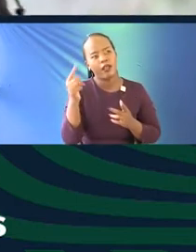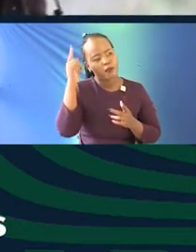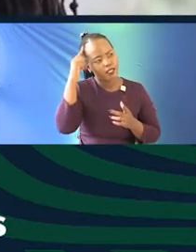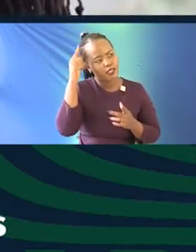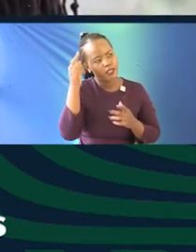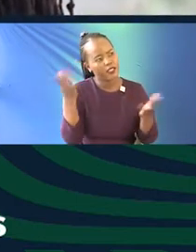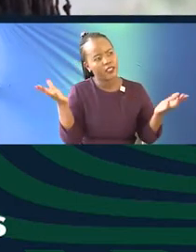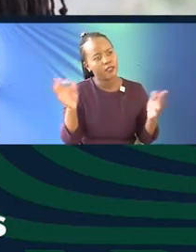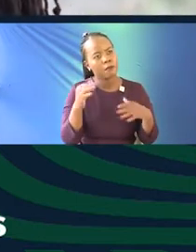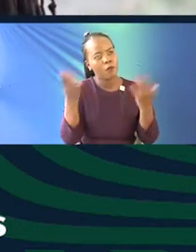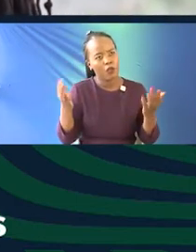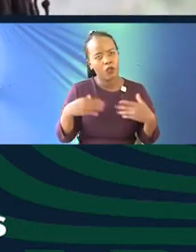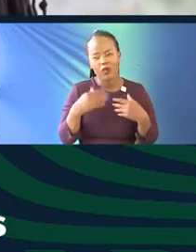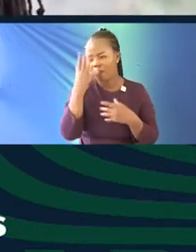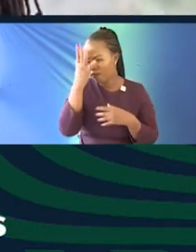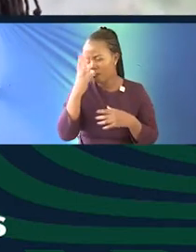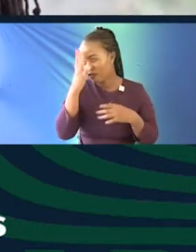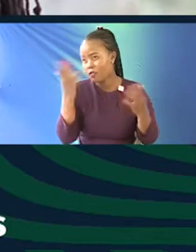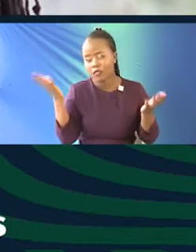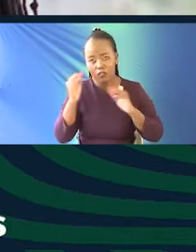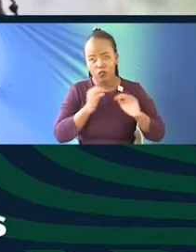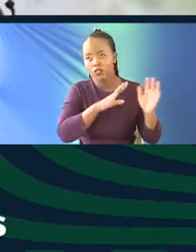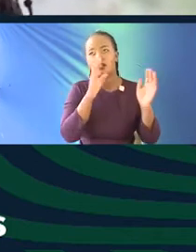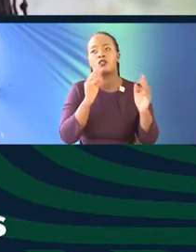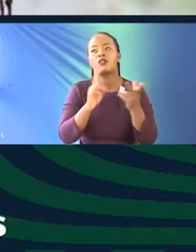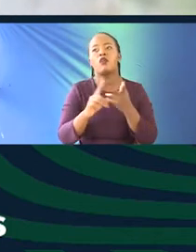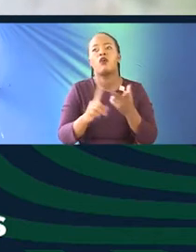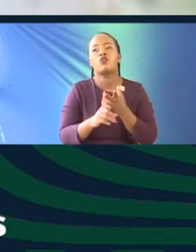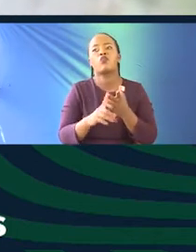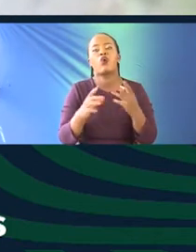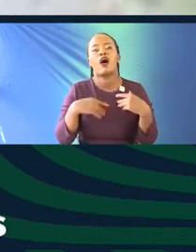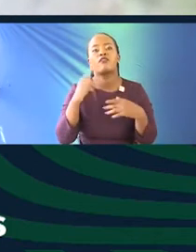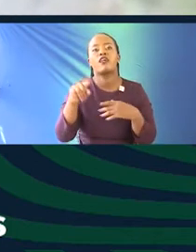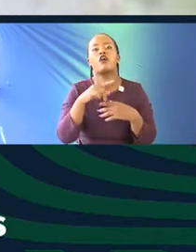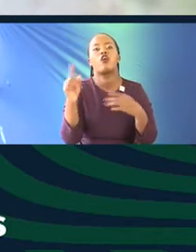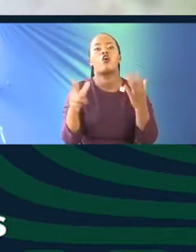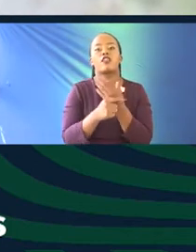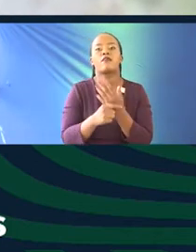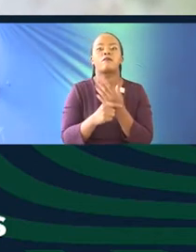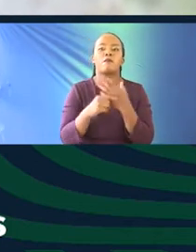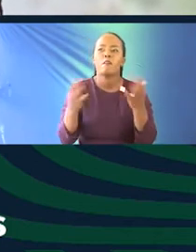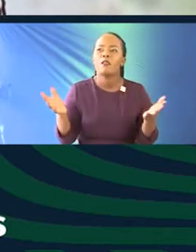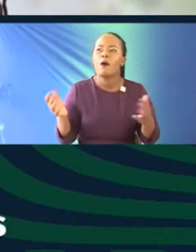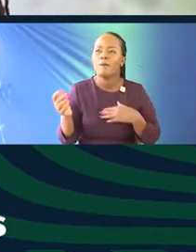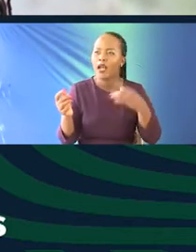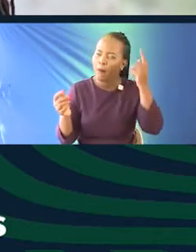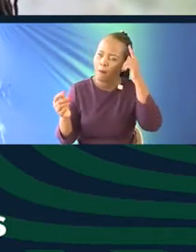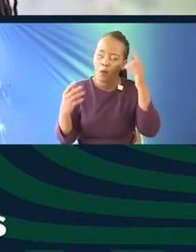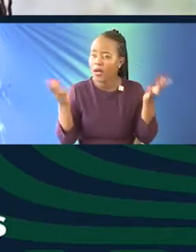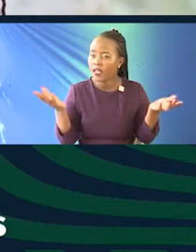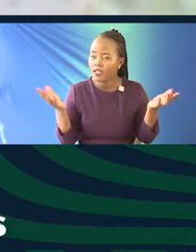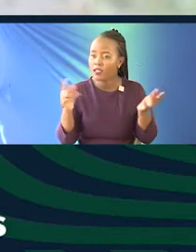of the tighter names of plants but being too shy to shout them out in case I'm recorded giving the wrong name. So I'm wondering, I